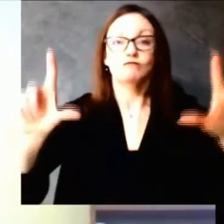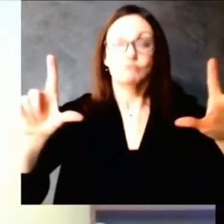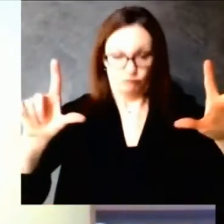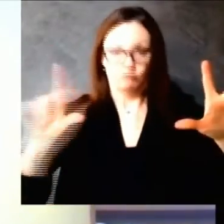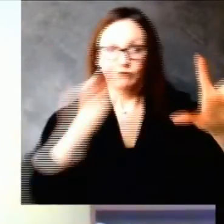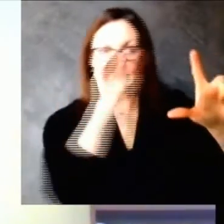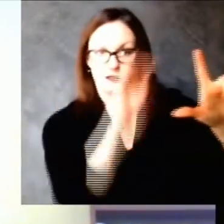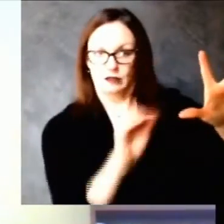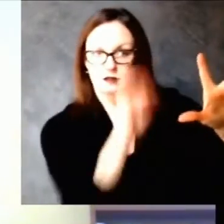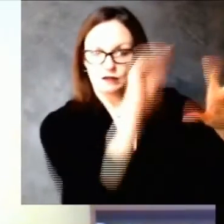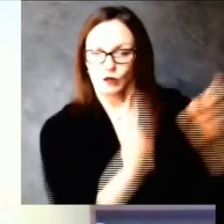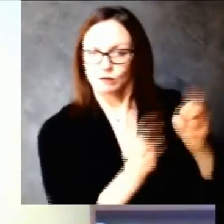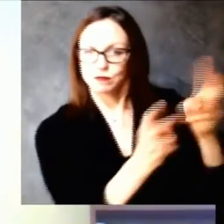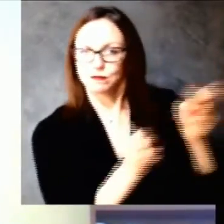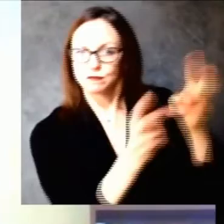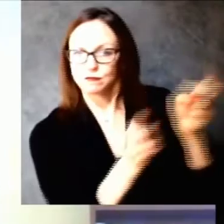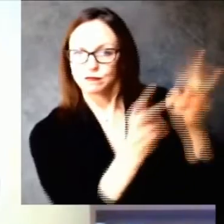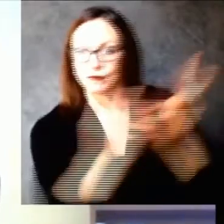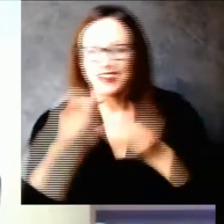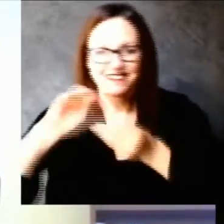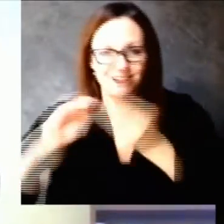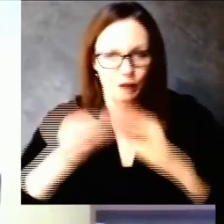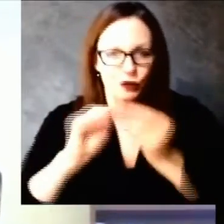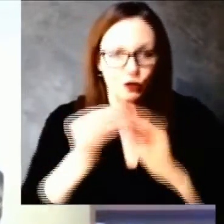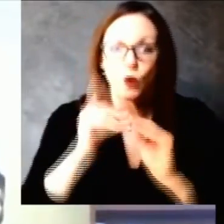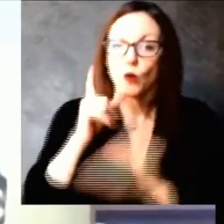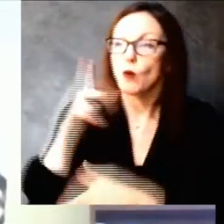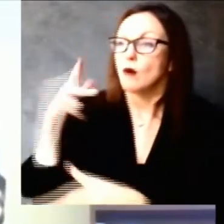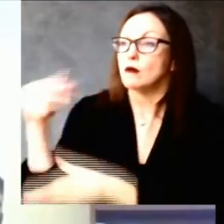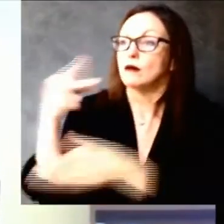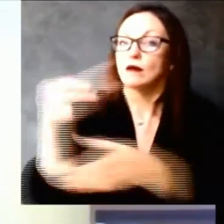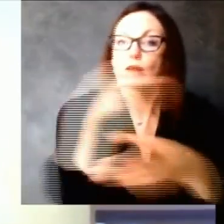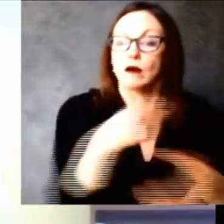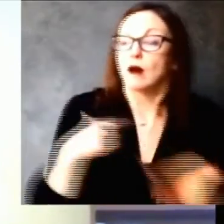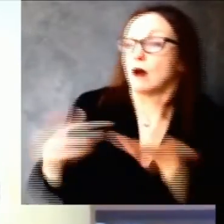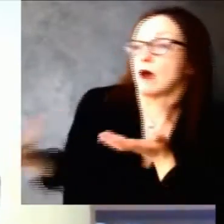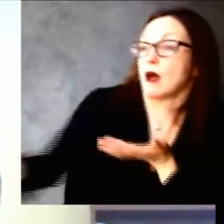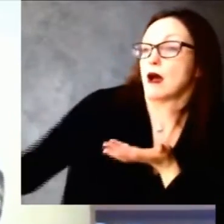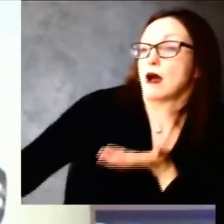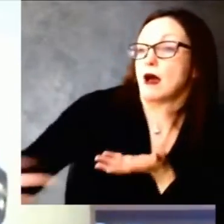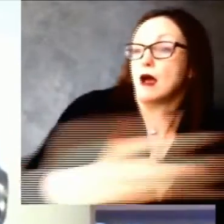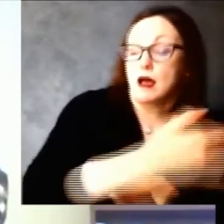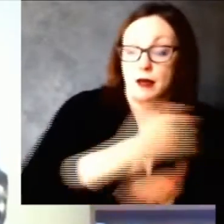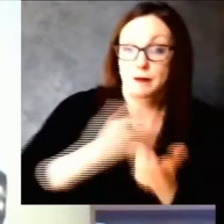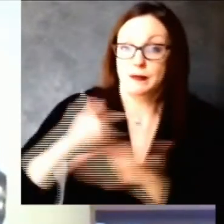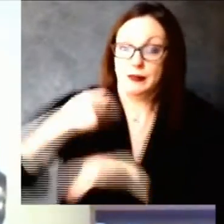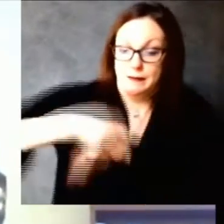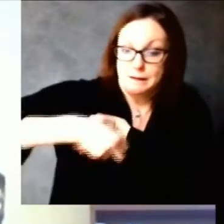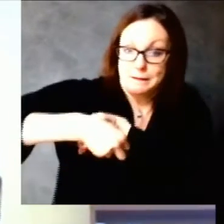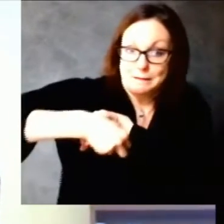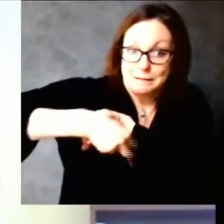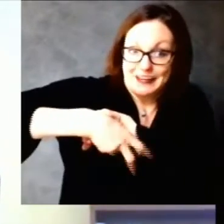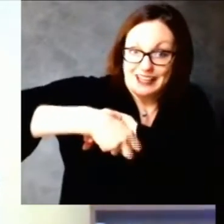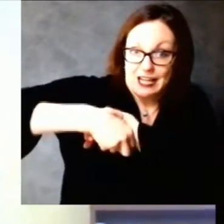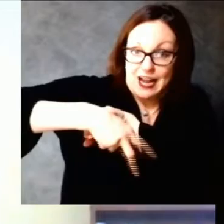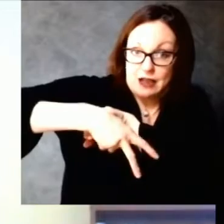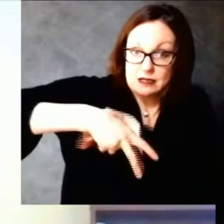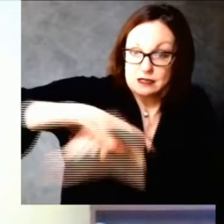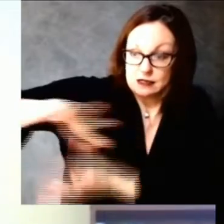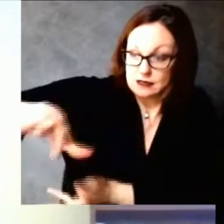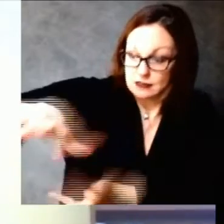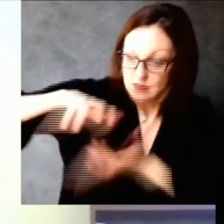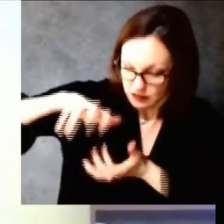reported um that go into that daily update and then they get sorted out because our